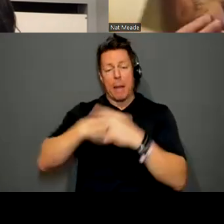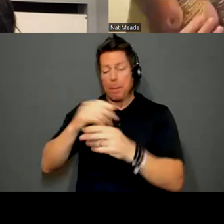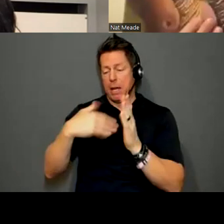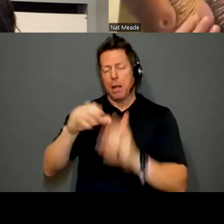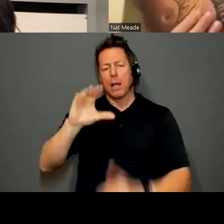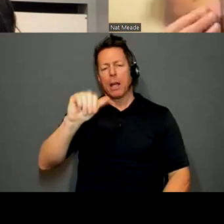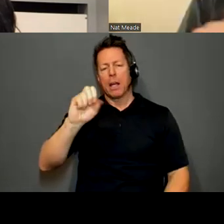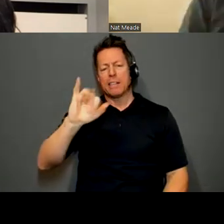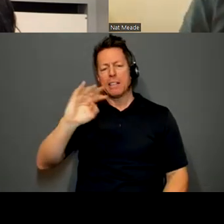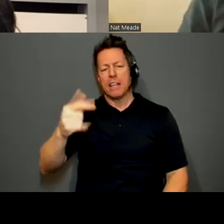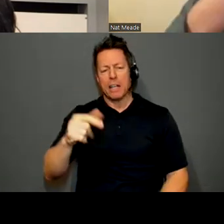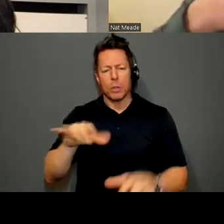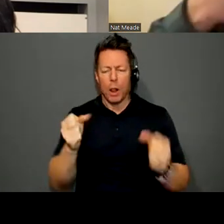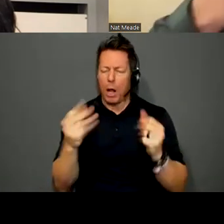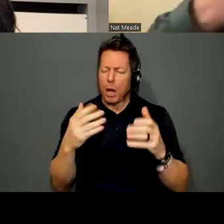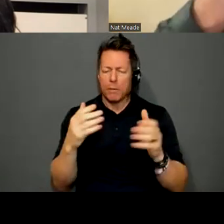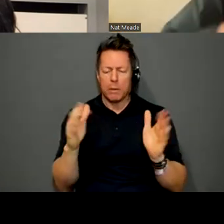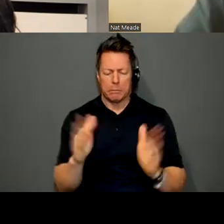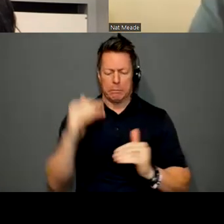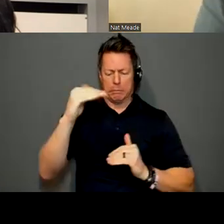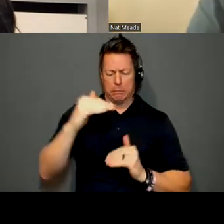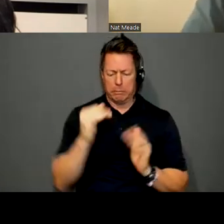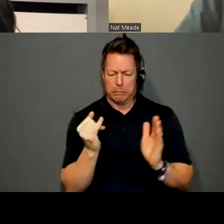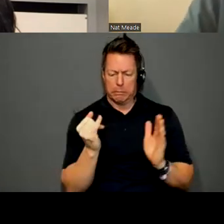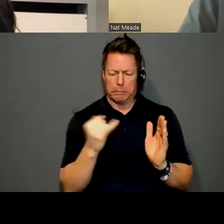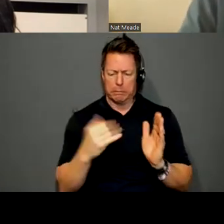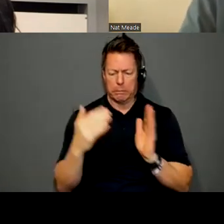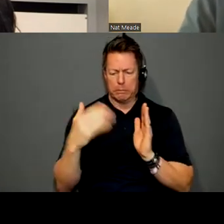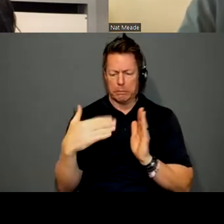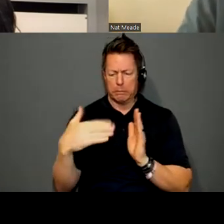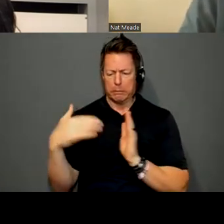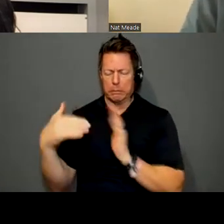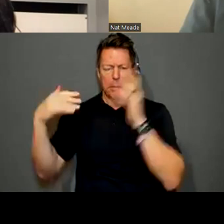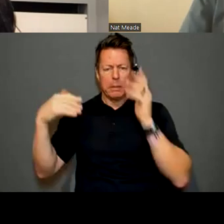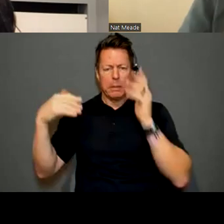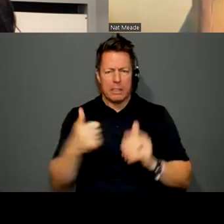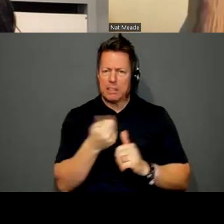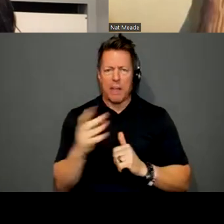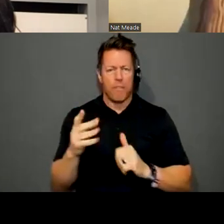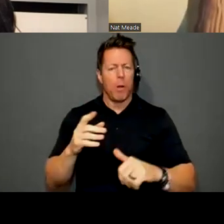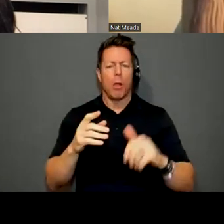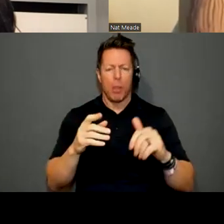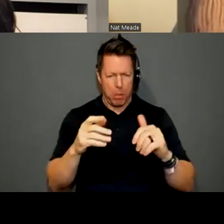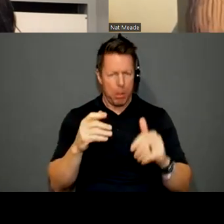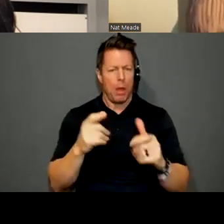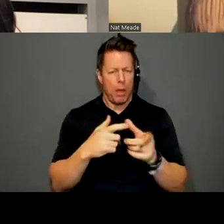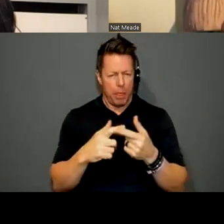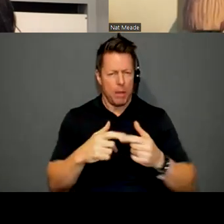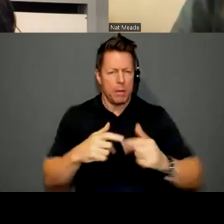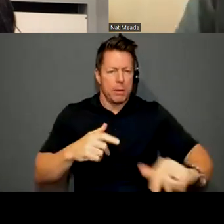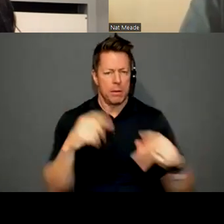of these little things on paper, like kind of crank them out, do several of them to kind of then figure out